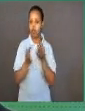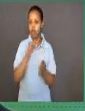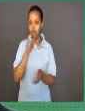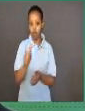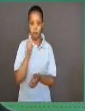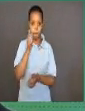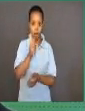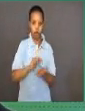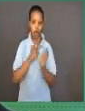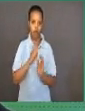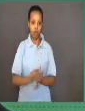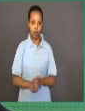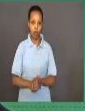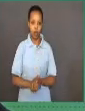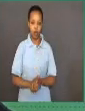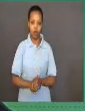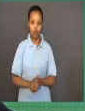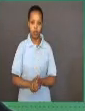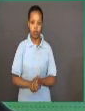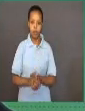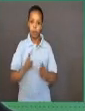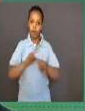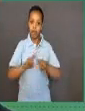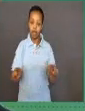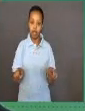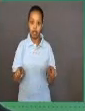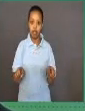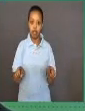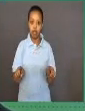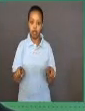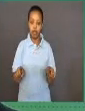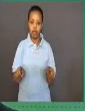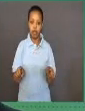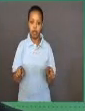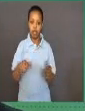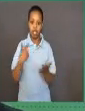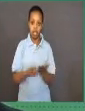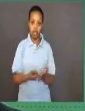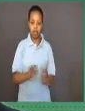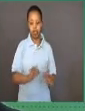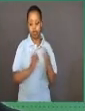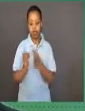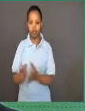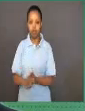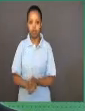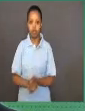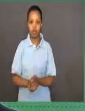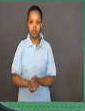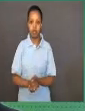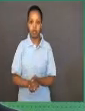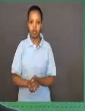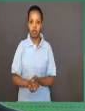the origin of life itself, but instead tries to